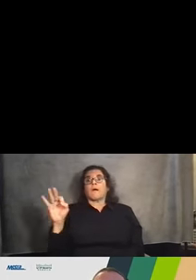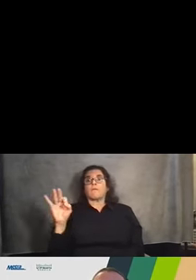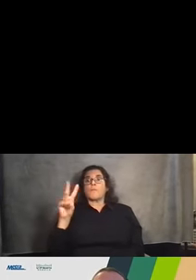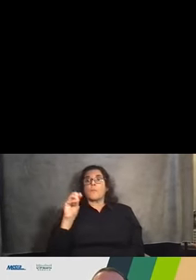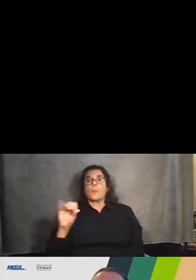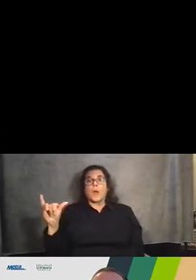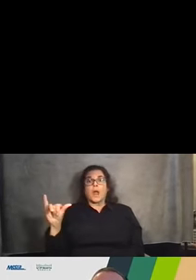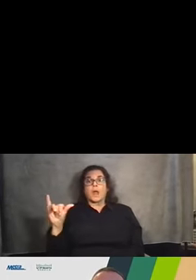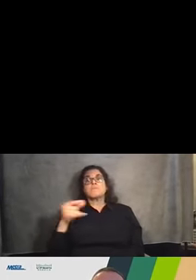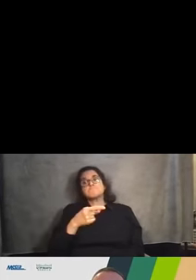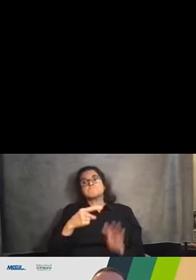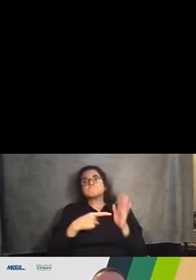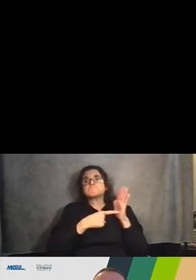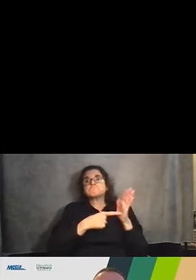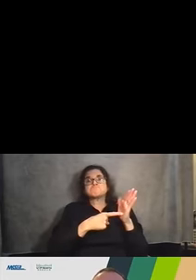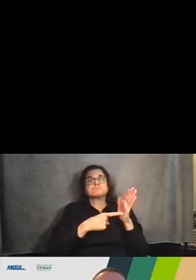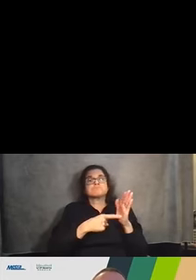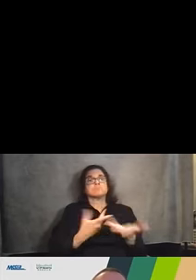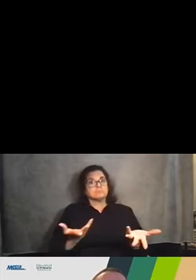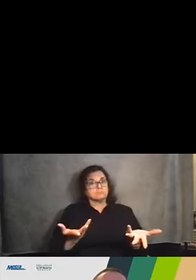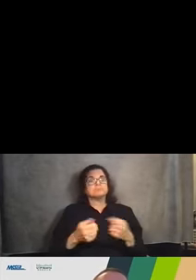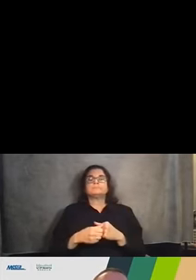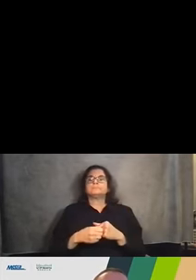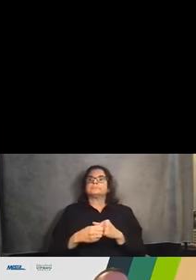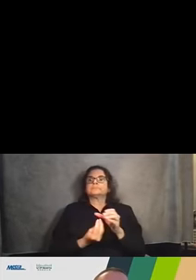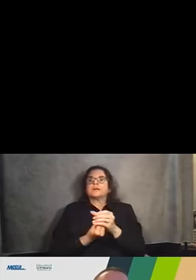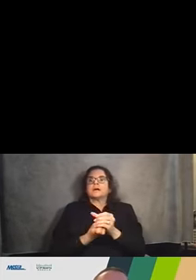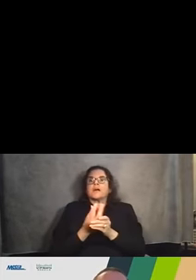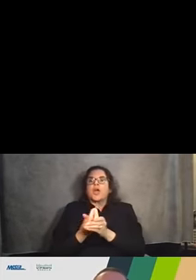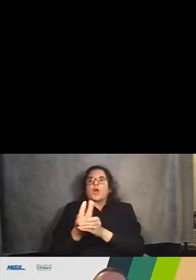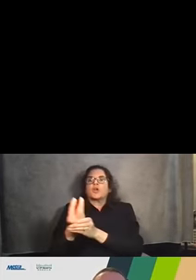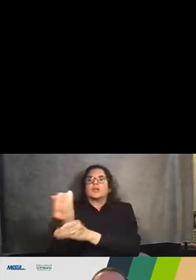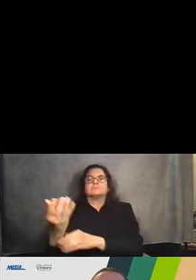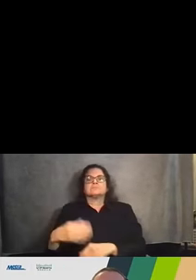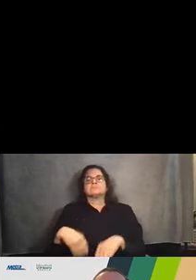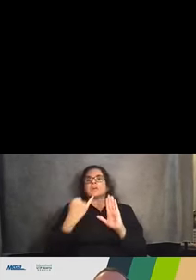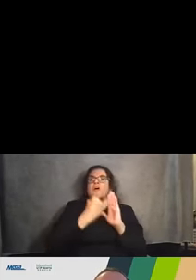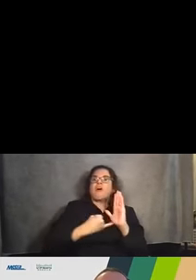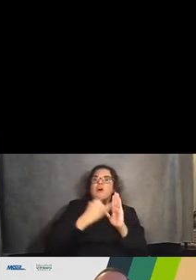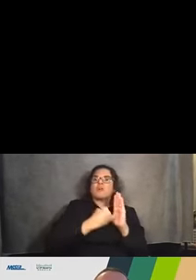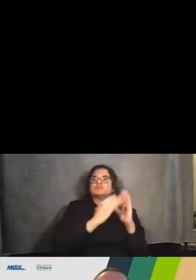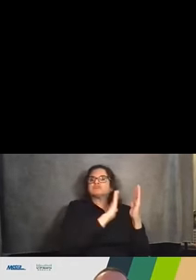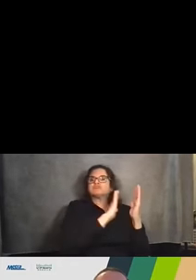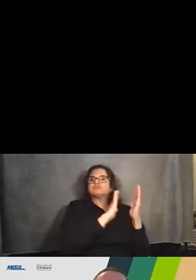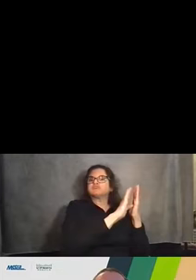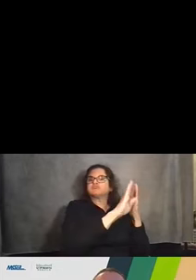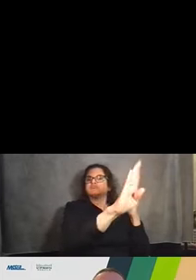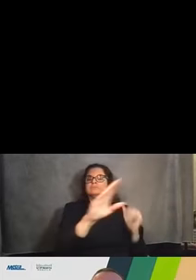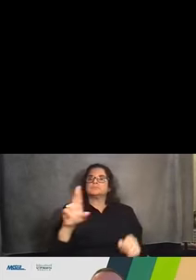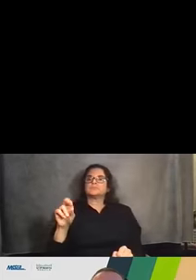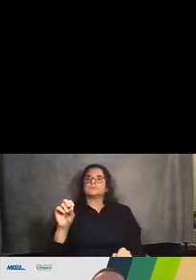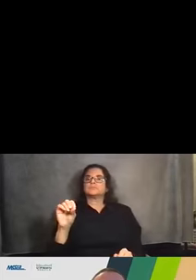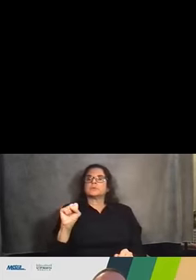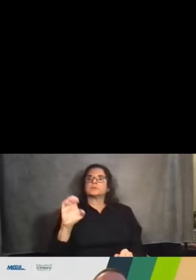show some of those features along the corridor, some gardens and art installations, obviously the Roscoe Village, the Roscoe Street